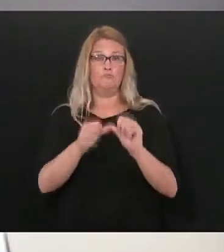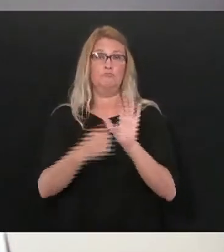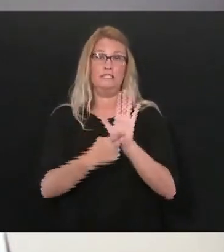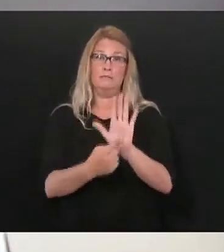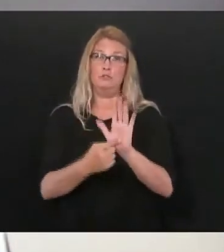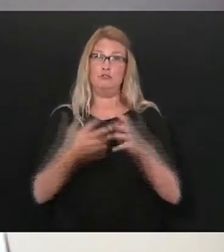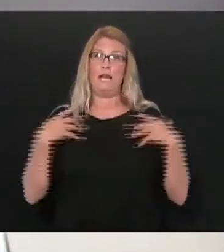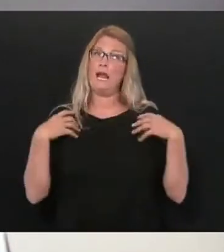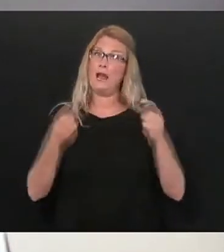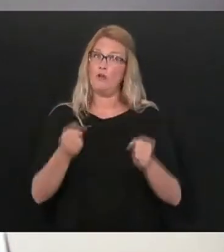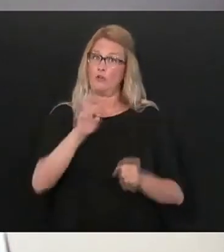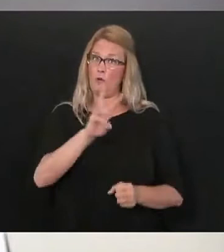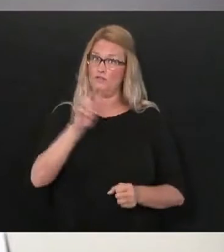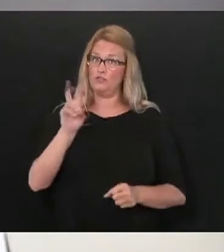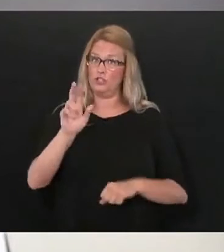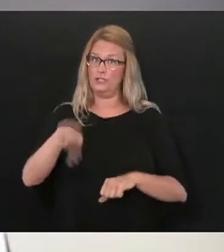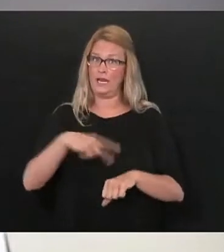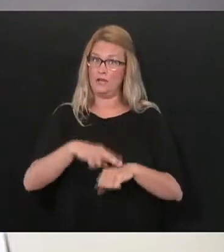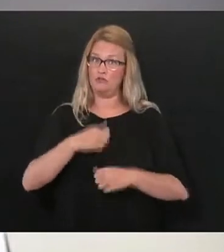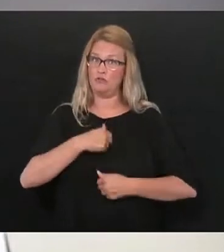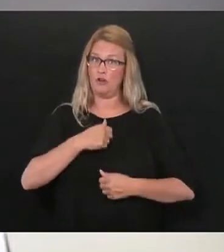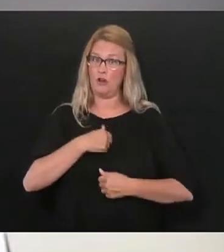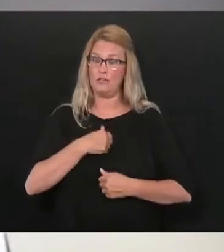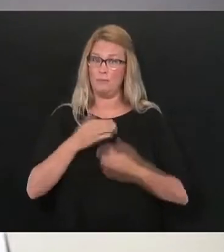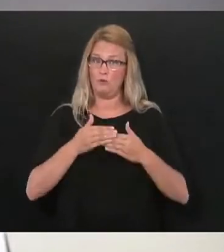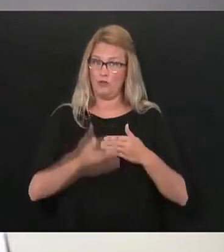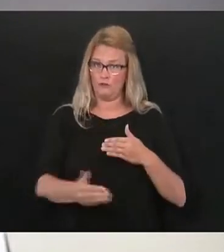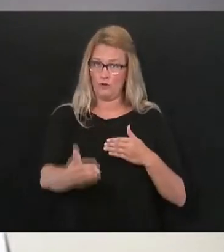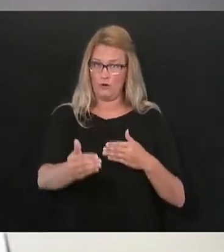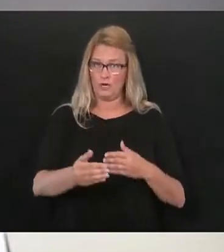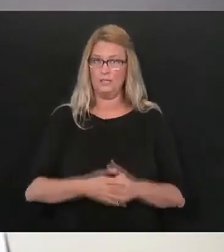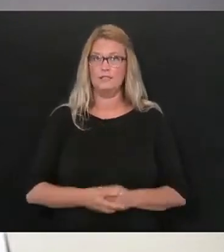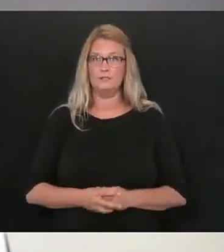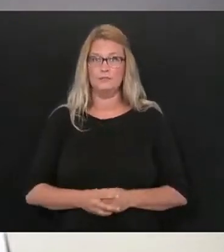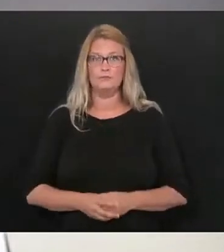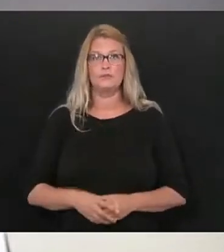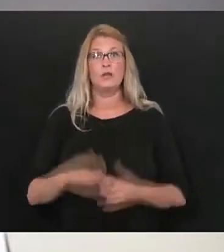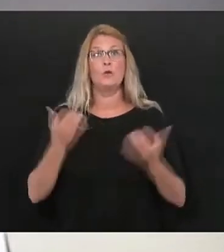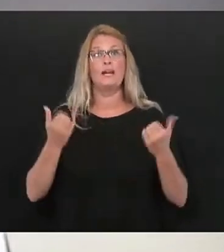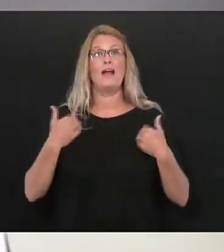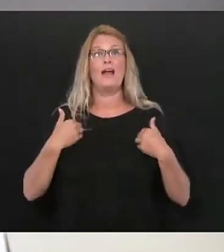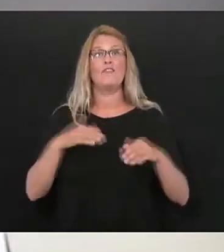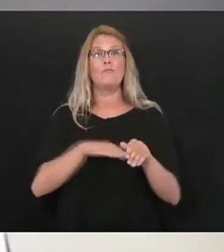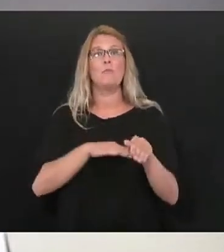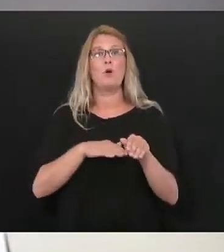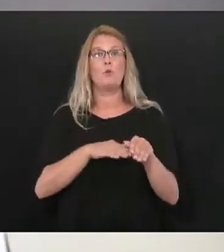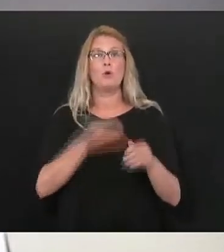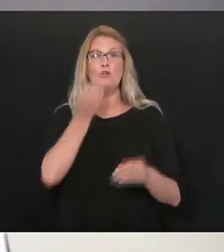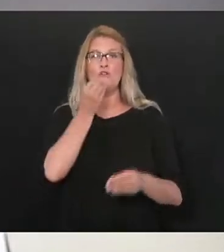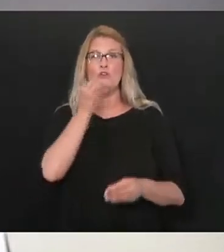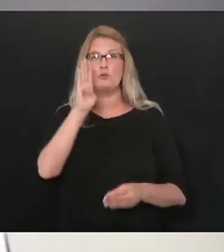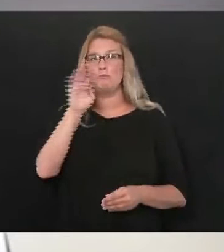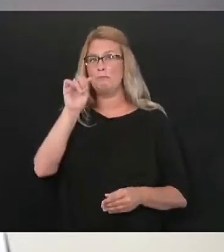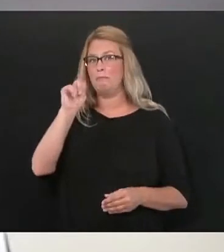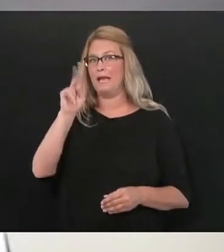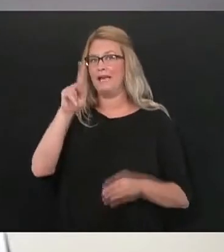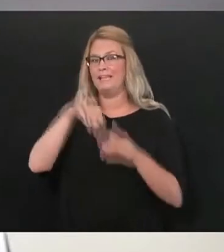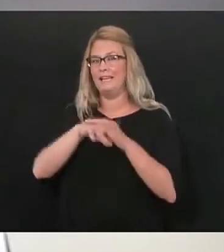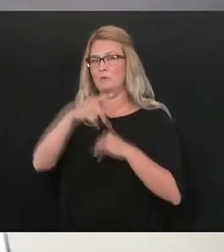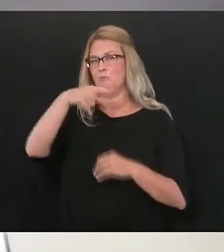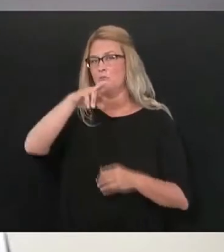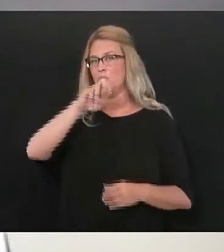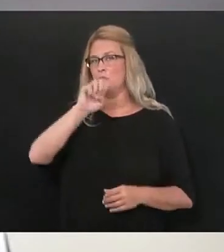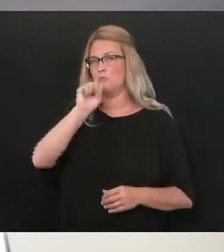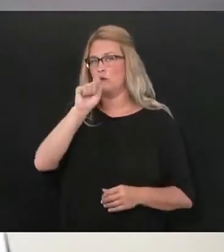forward last thing I would leave you with is there is a mobile food bank going on today in Preston County that we're